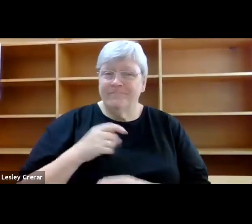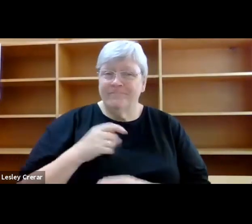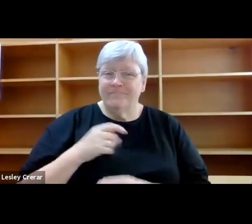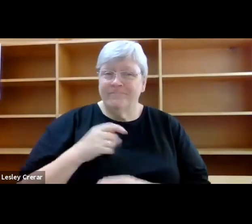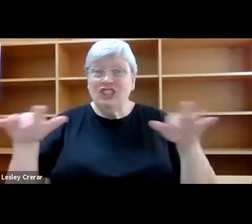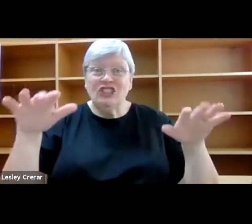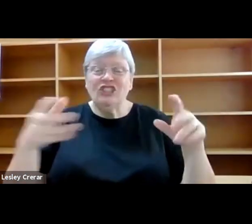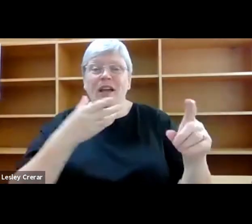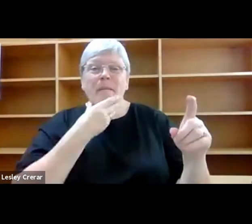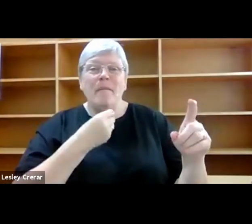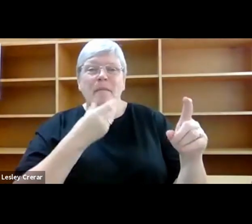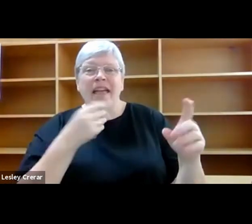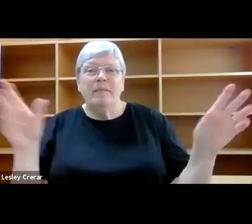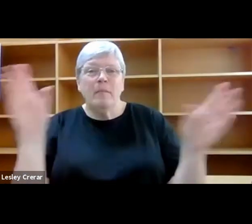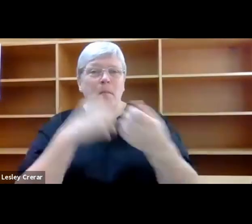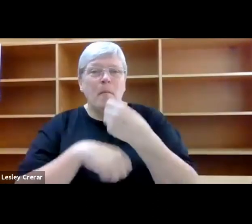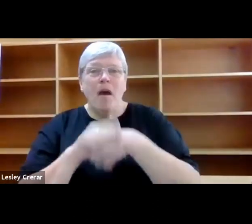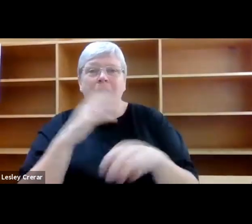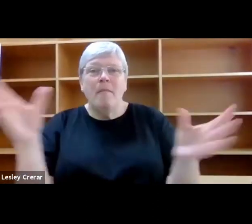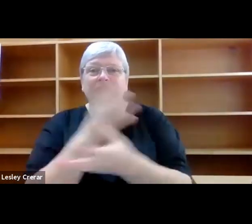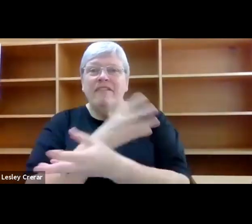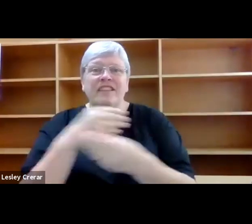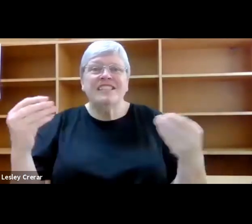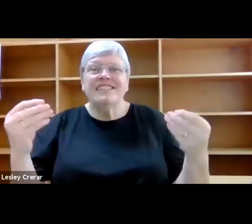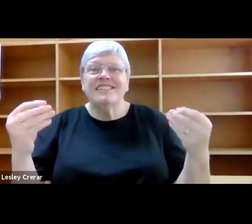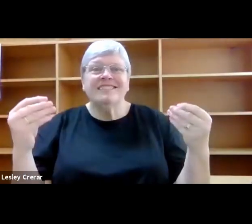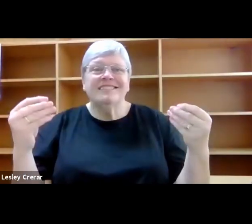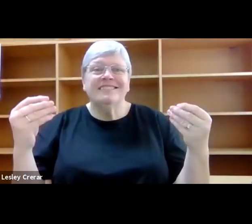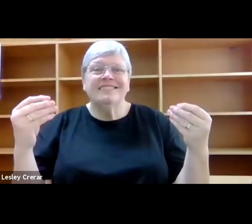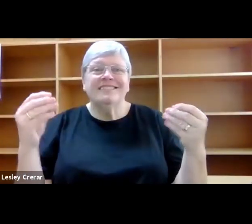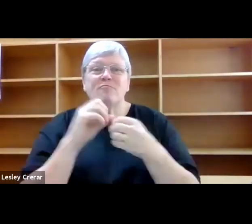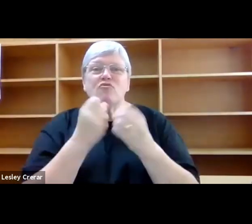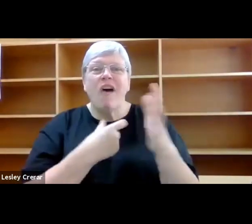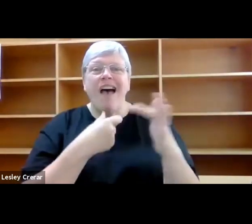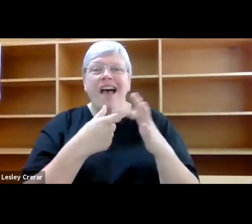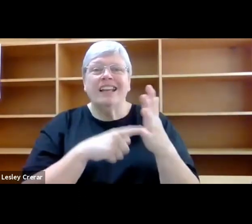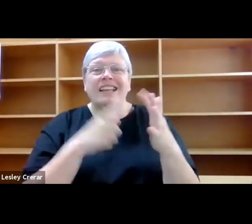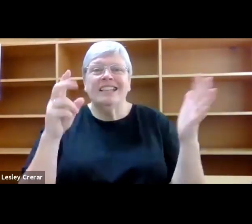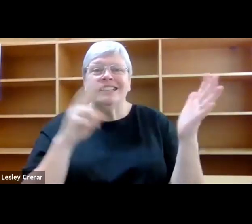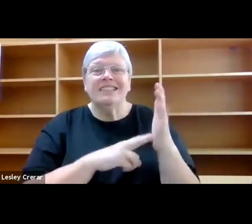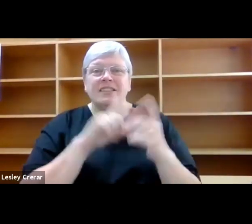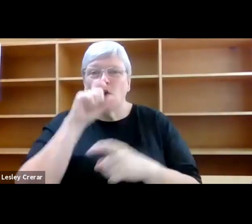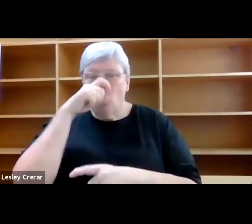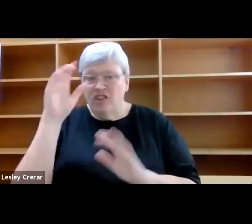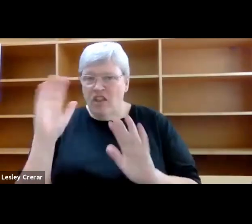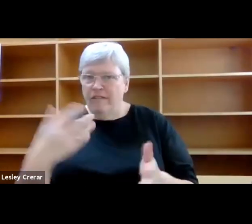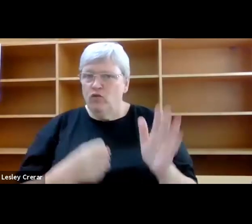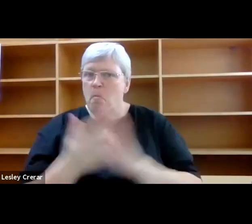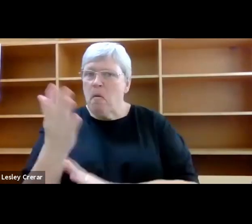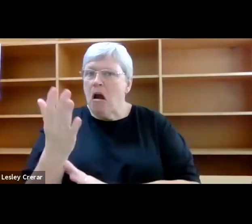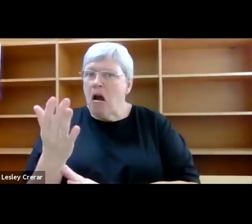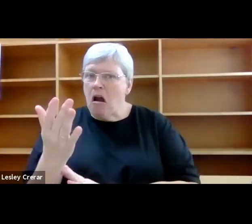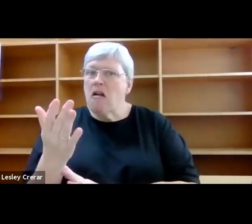Men are rendered invisible by pockets full of bracken. Witches must be burned, and future